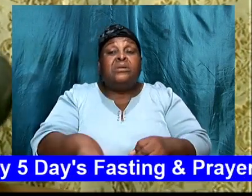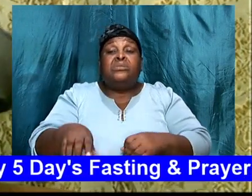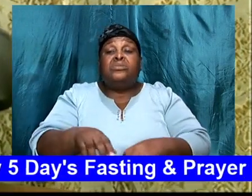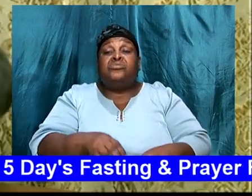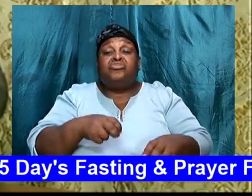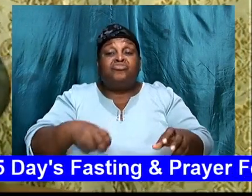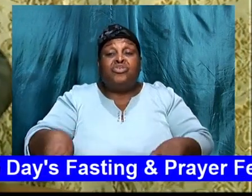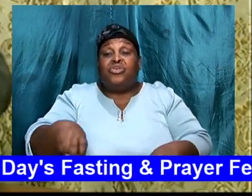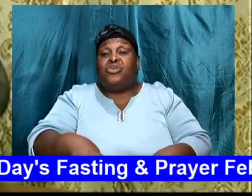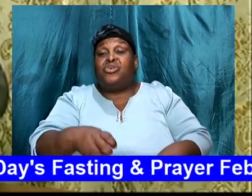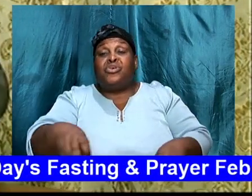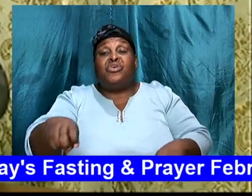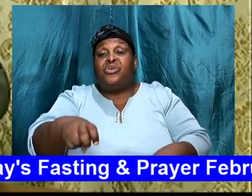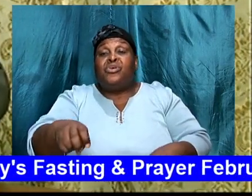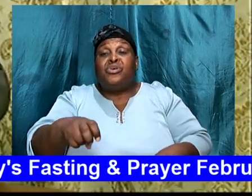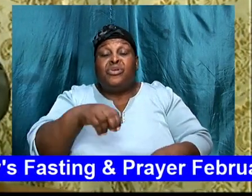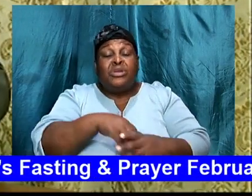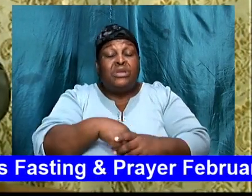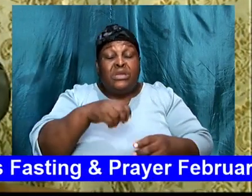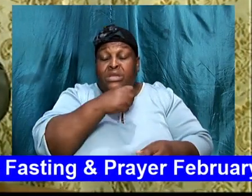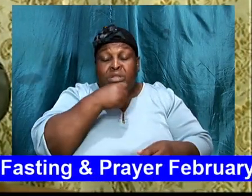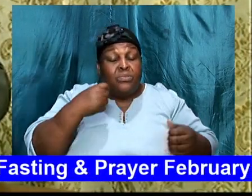and, every folks,